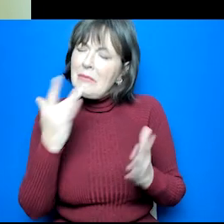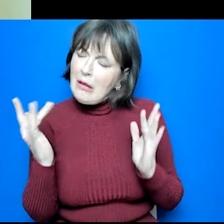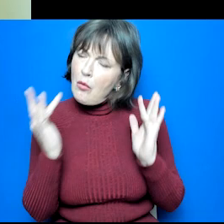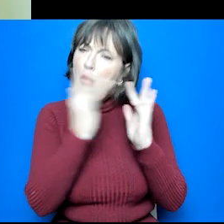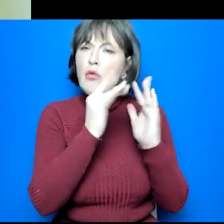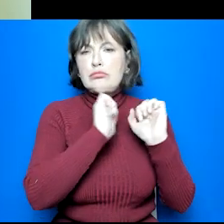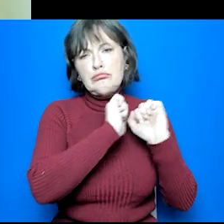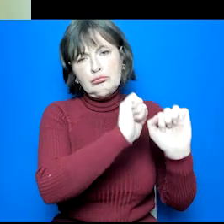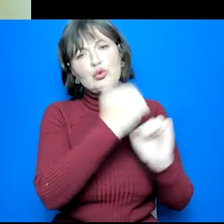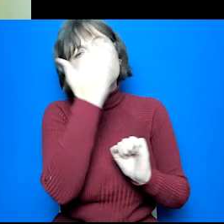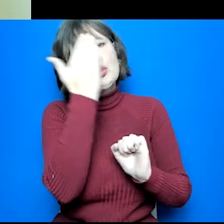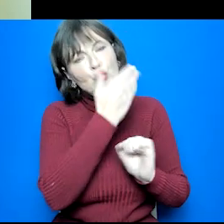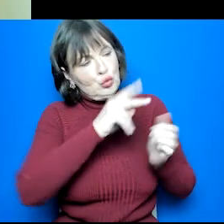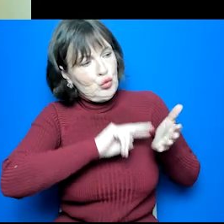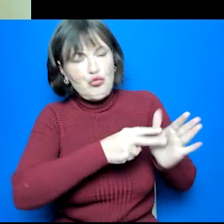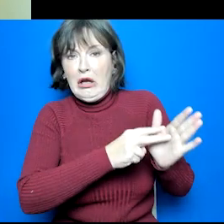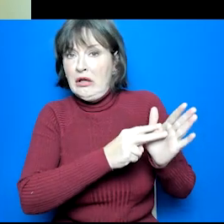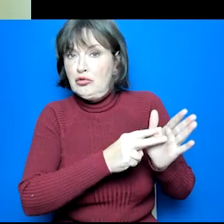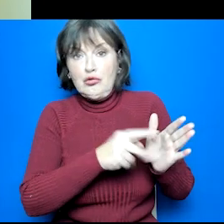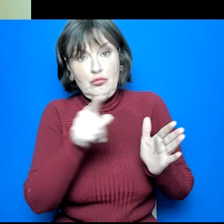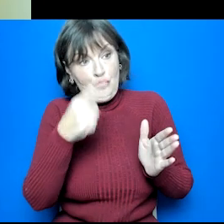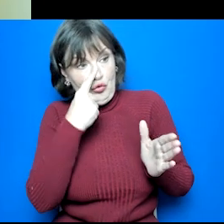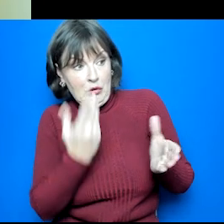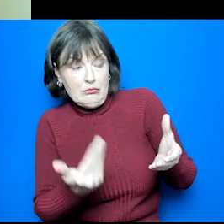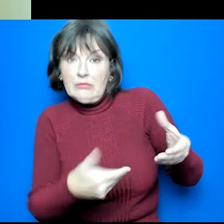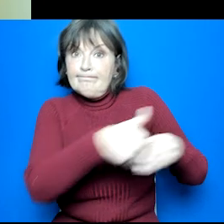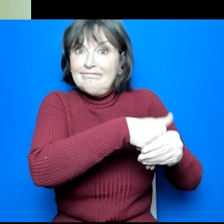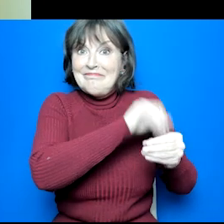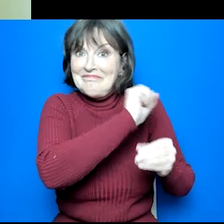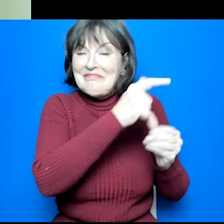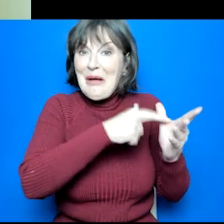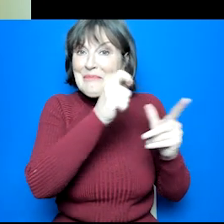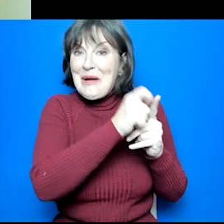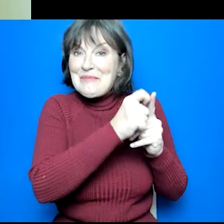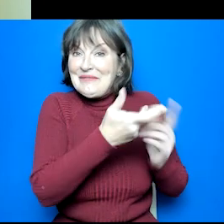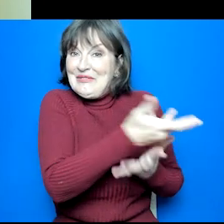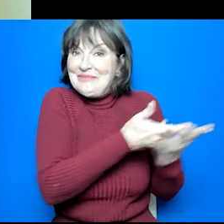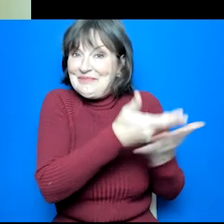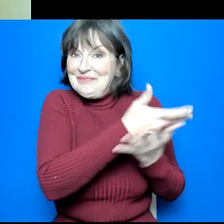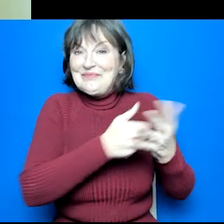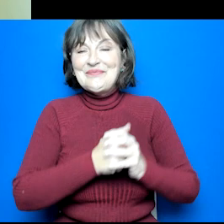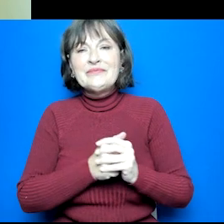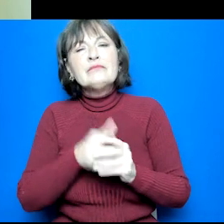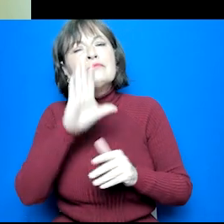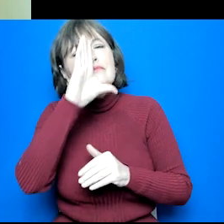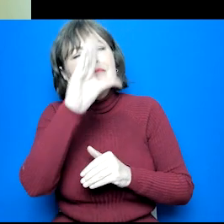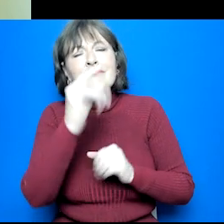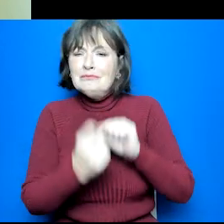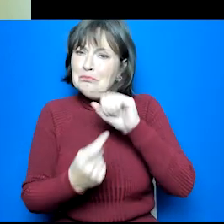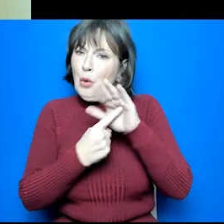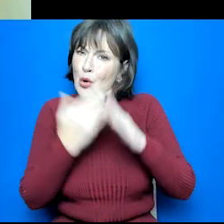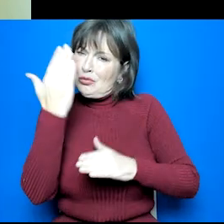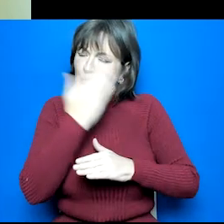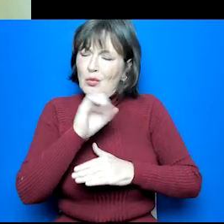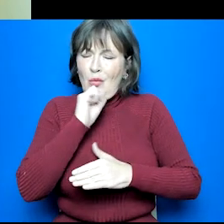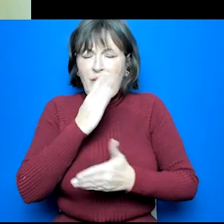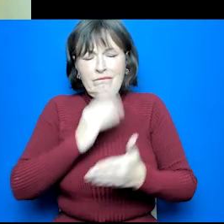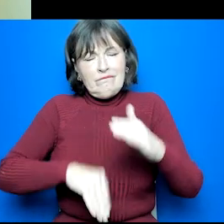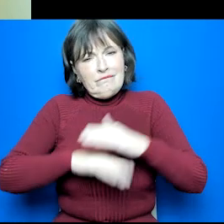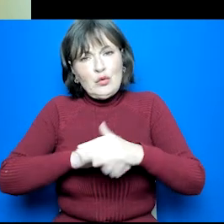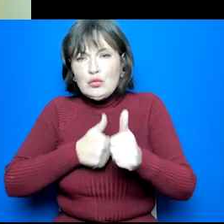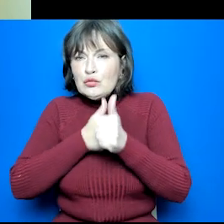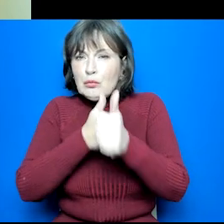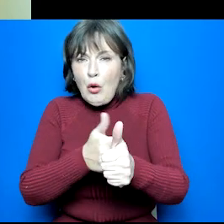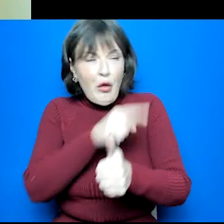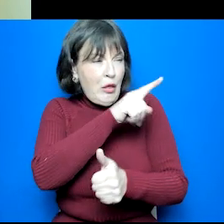Please contact your young person's school to arrange this and you can join in on the appointment. It is important to mention their school will be there for them too. They